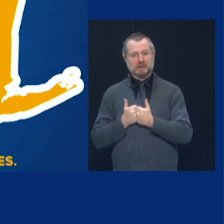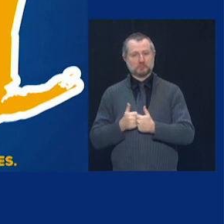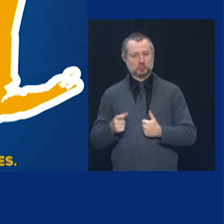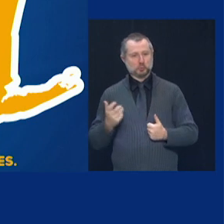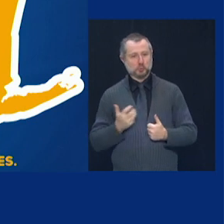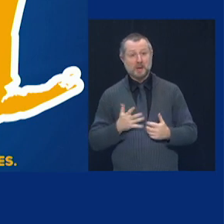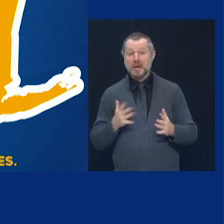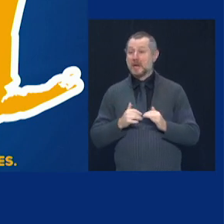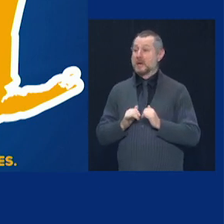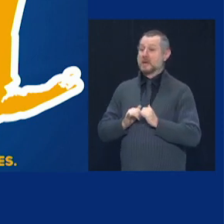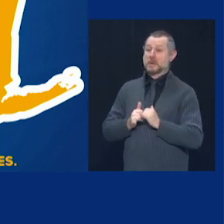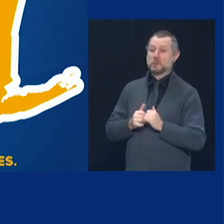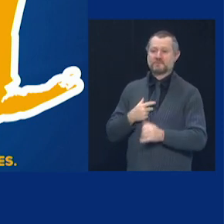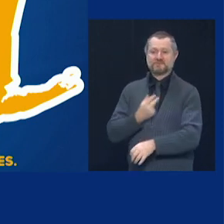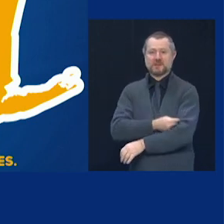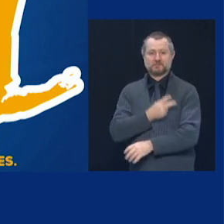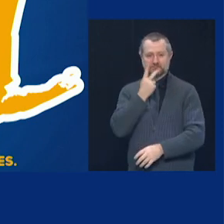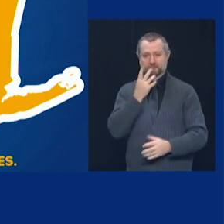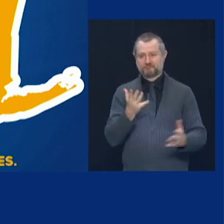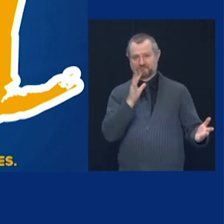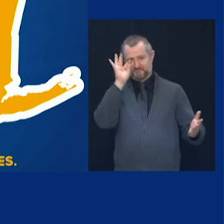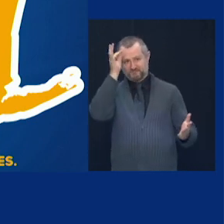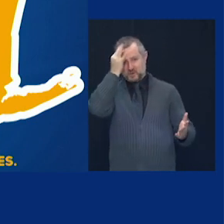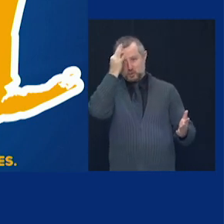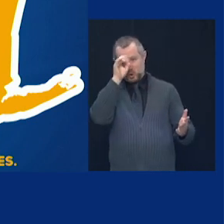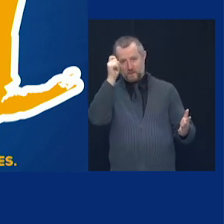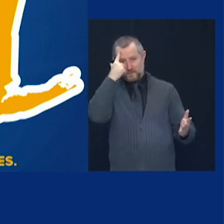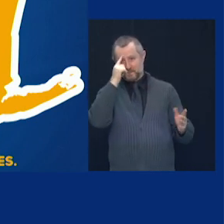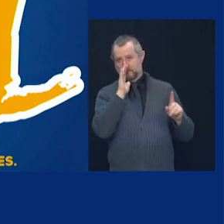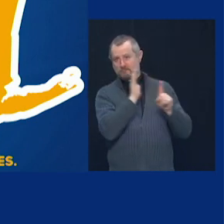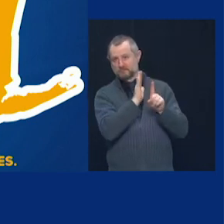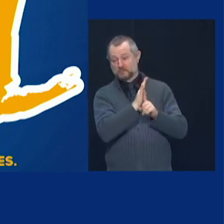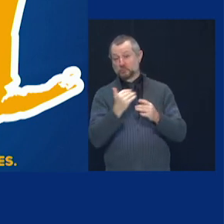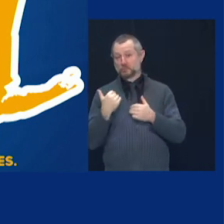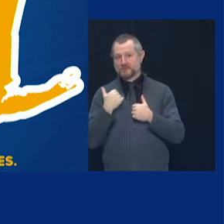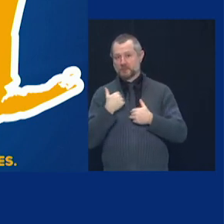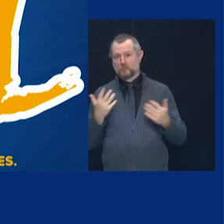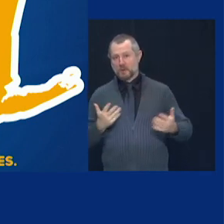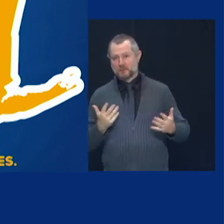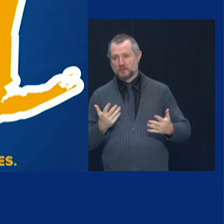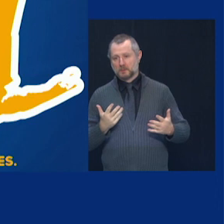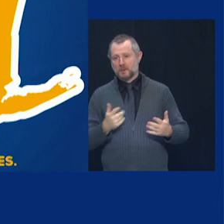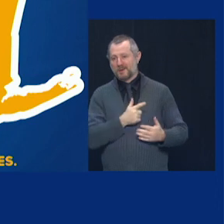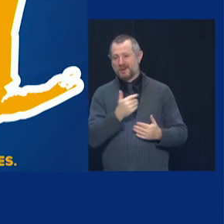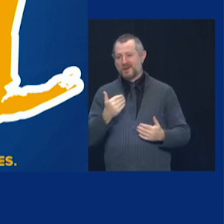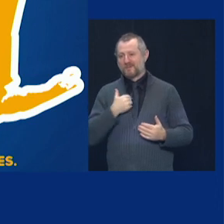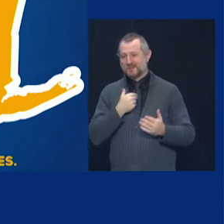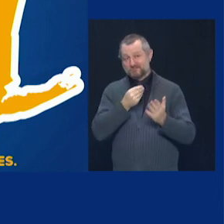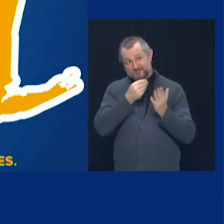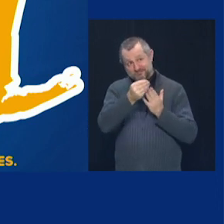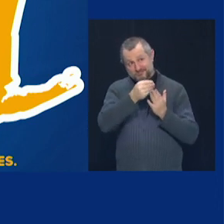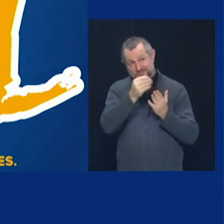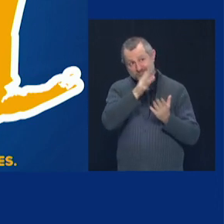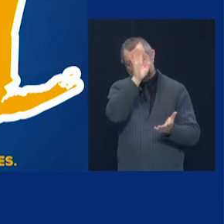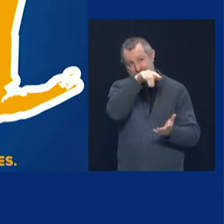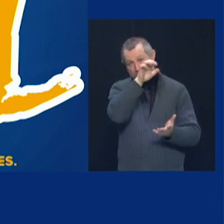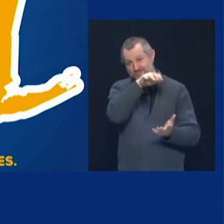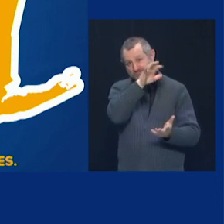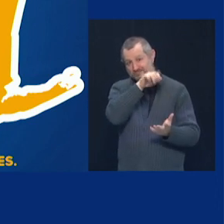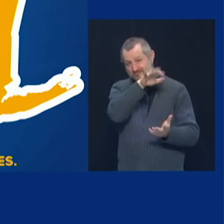will be responsible for the procurement and the distribution. The